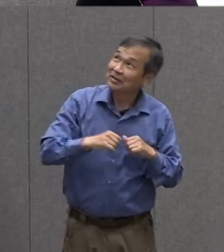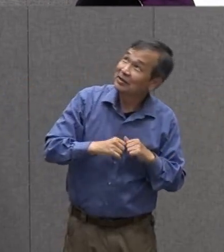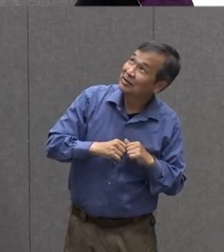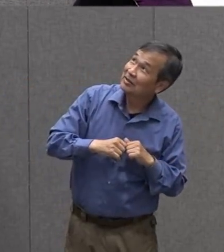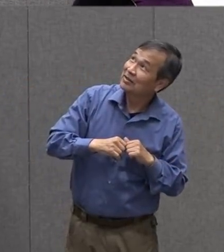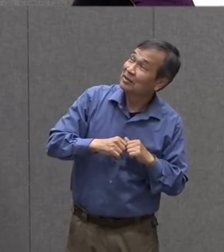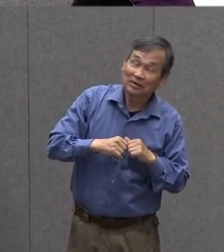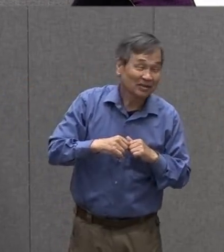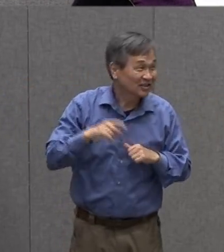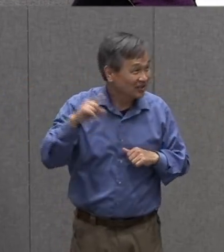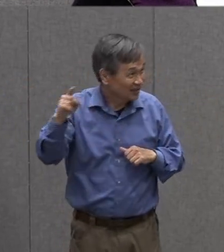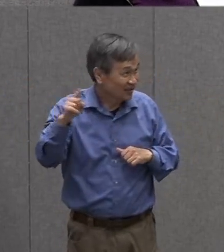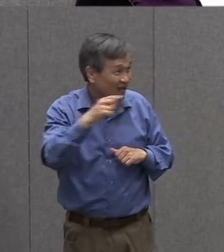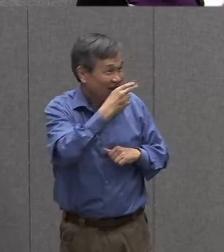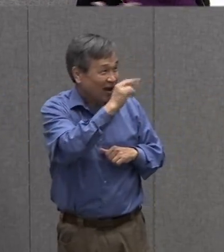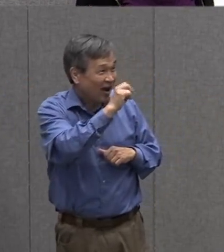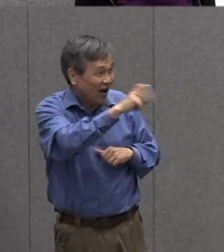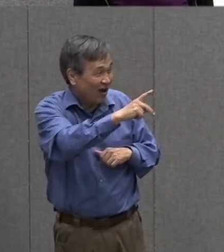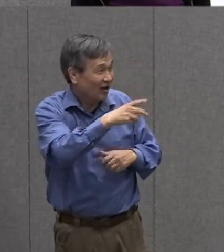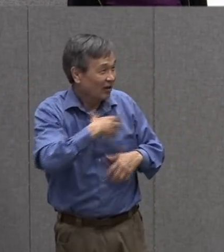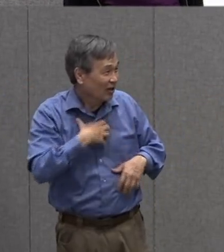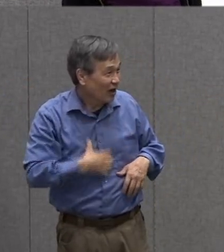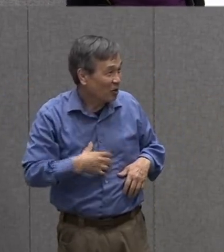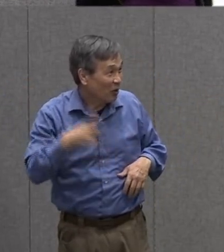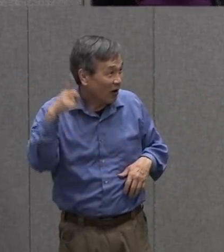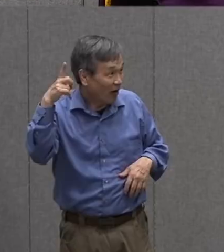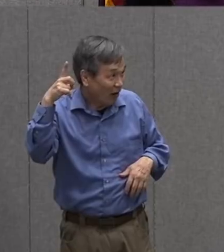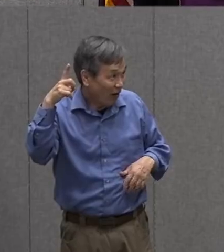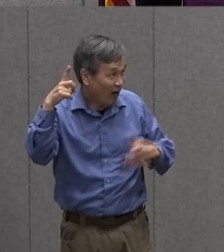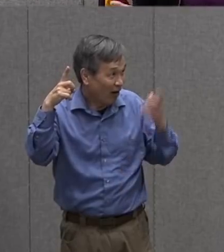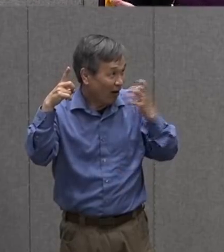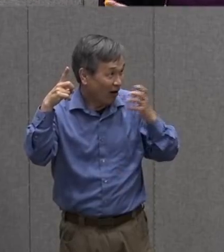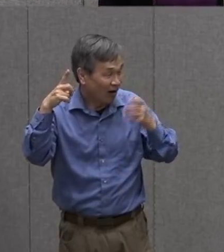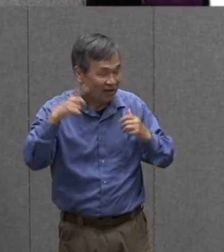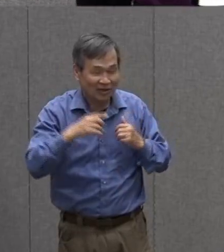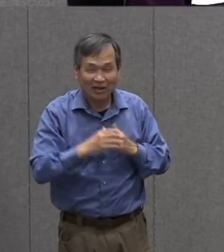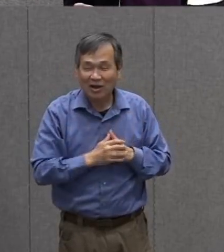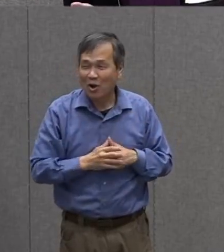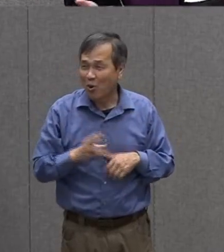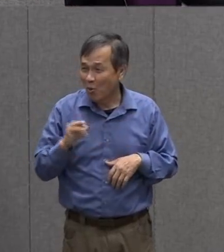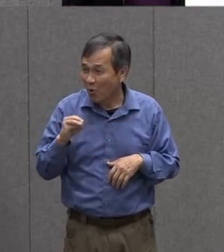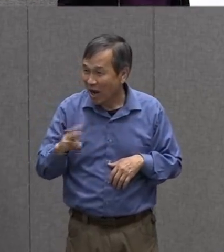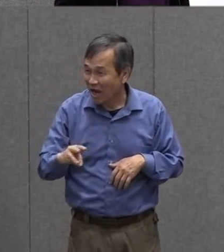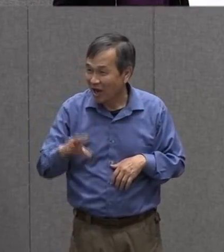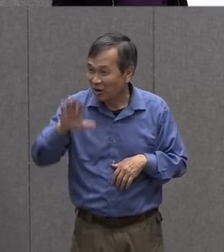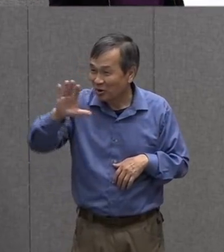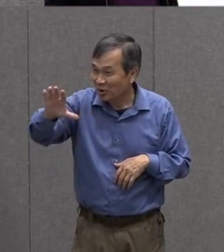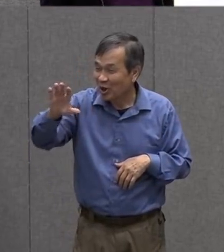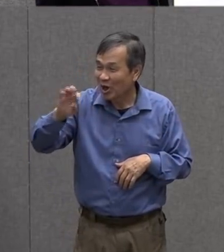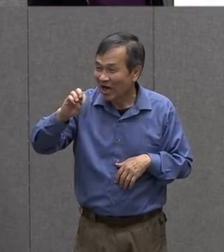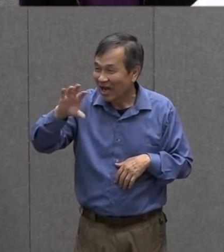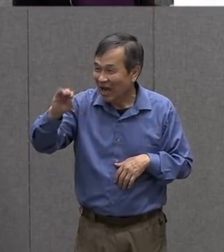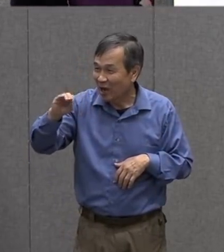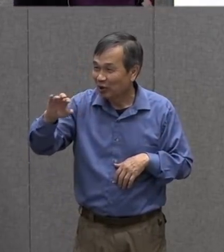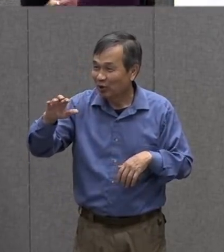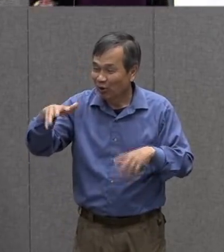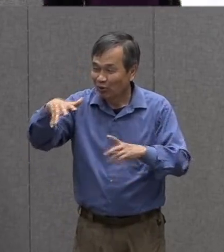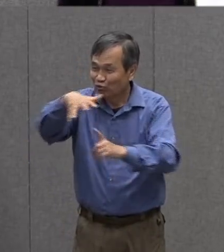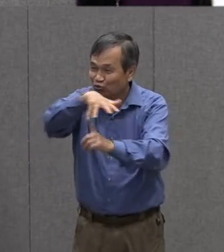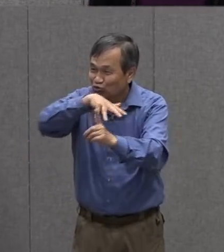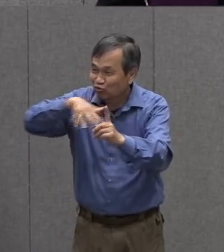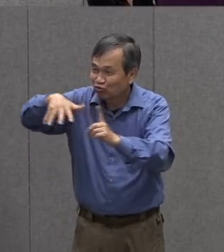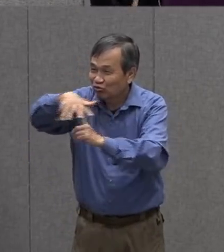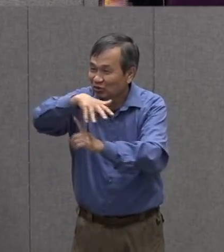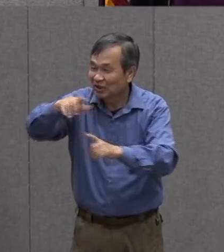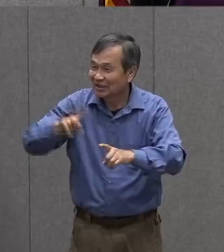he was hungry there's some pretty amazing stories going on out there in the ecosystem we need to get out some boys